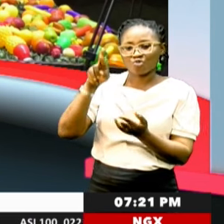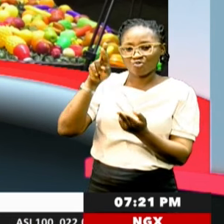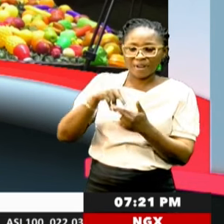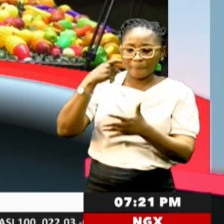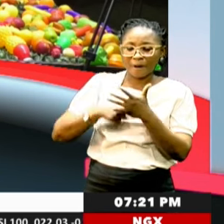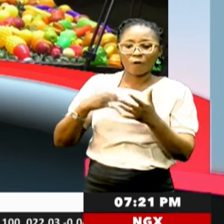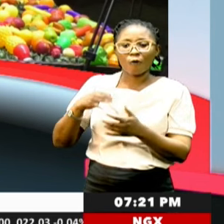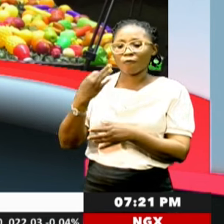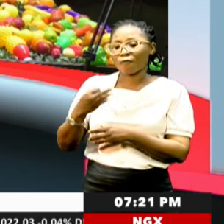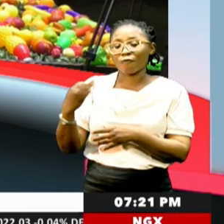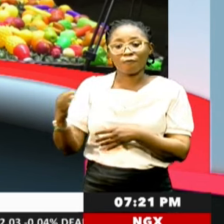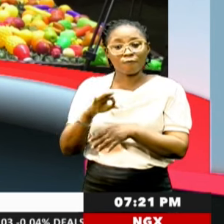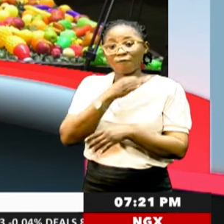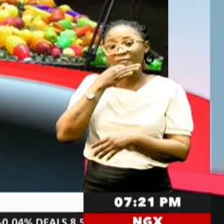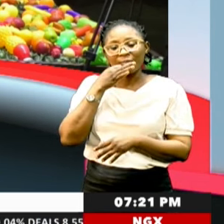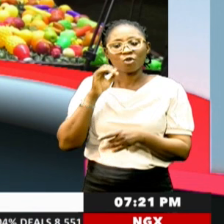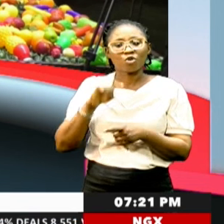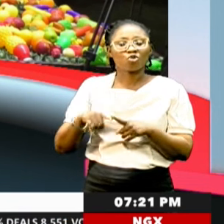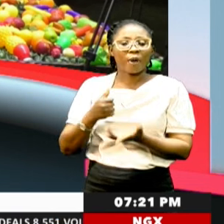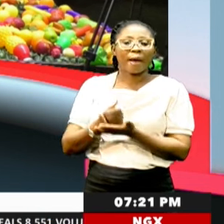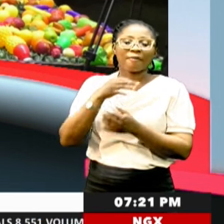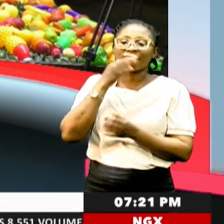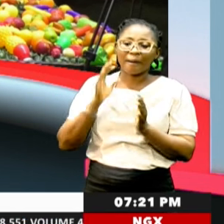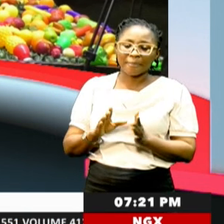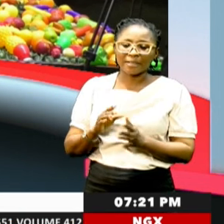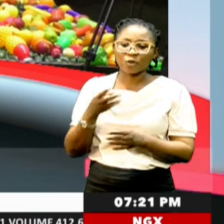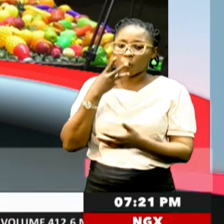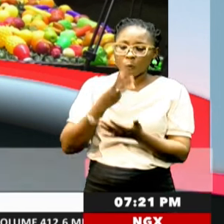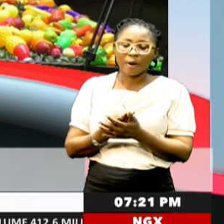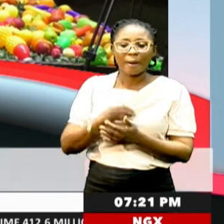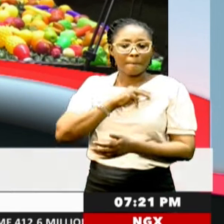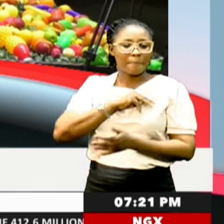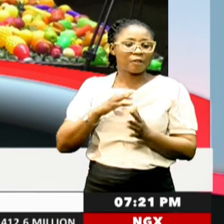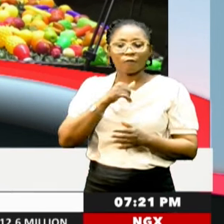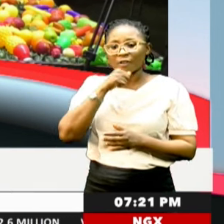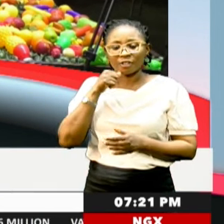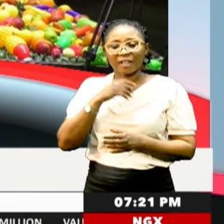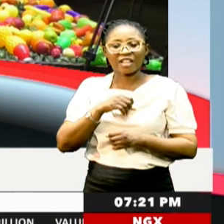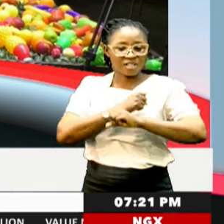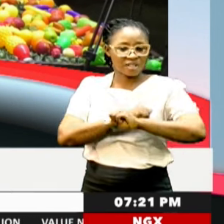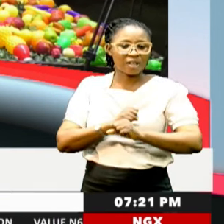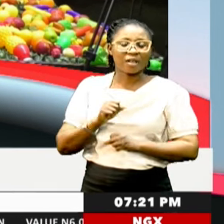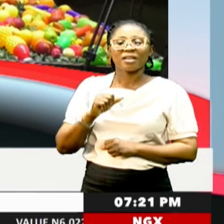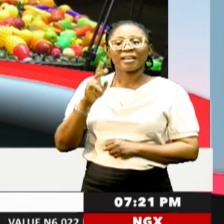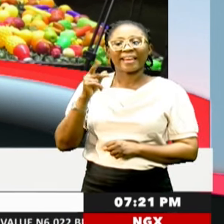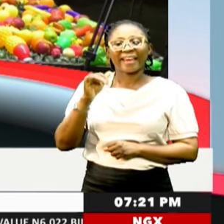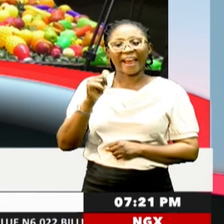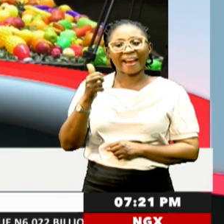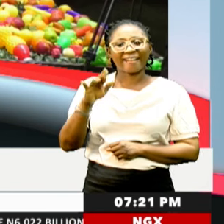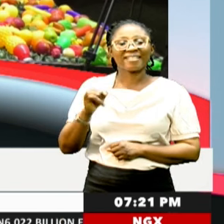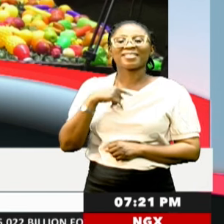farming impute to enable farmers to improve their yield. Minister of Agriculture and Security, Abubakar Kiari, said the